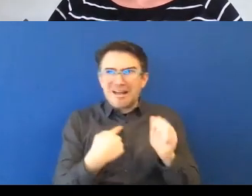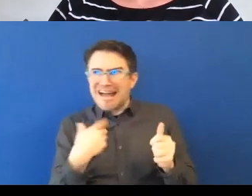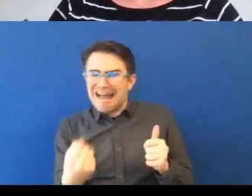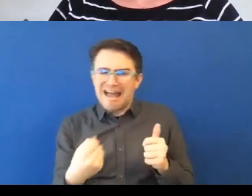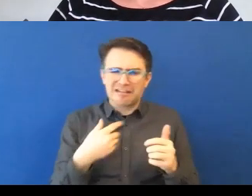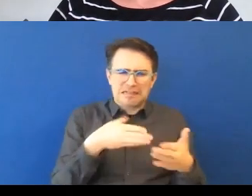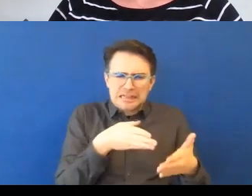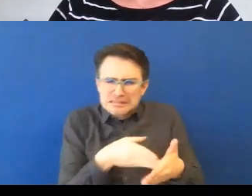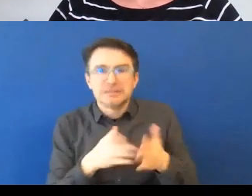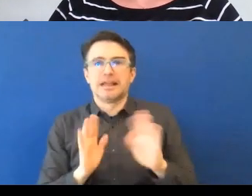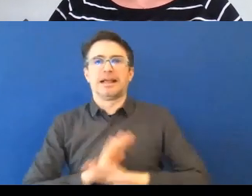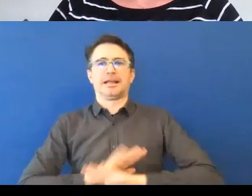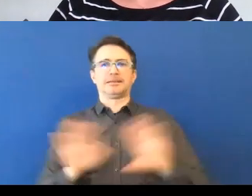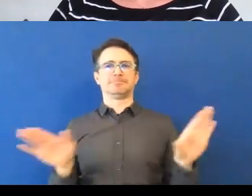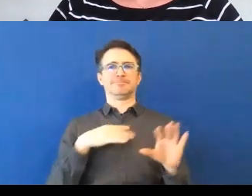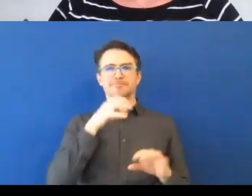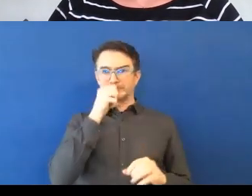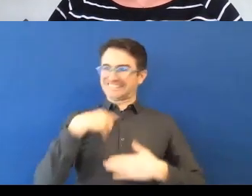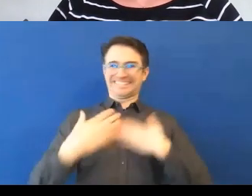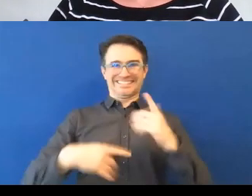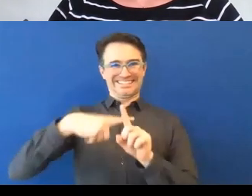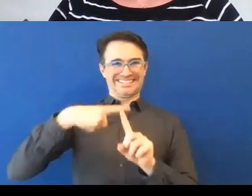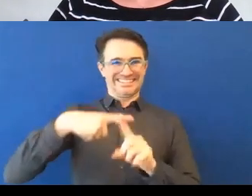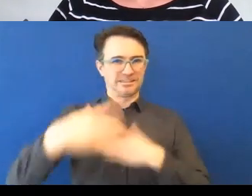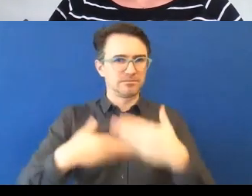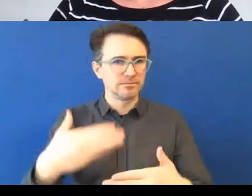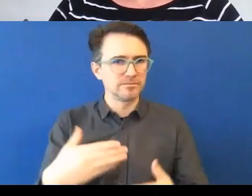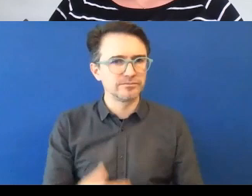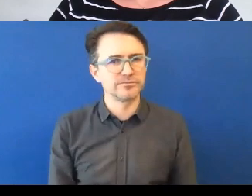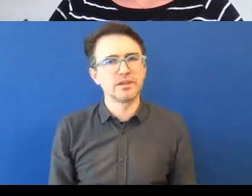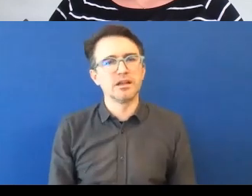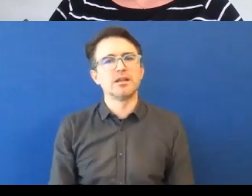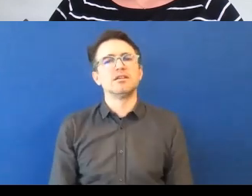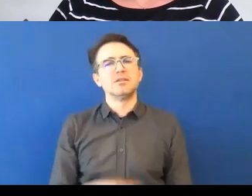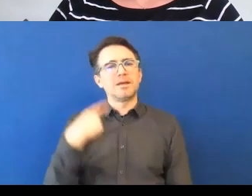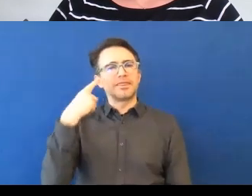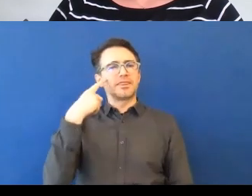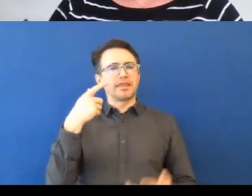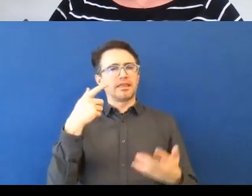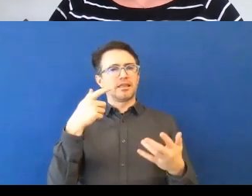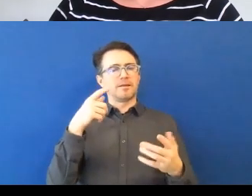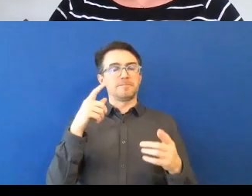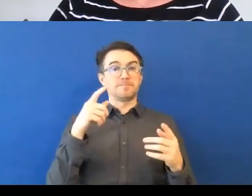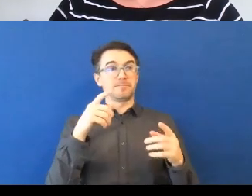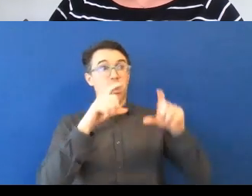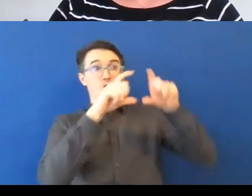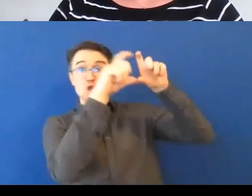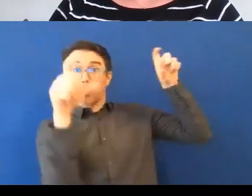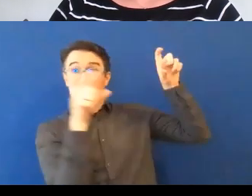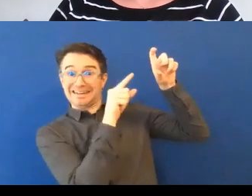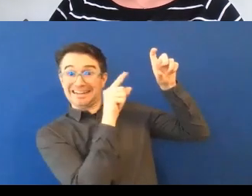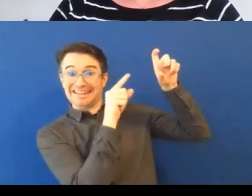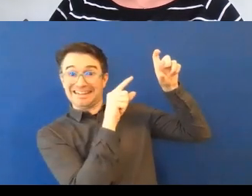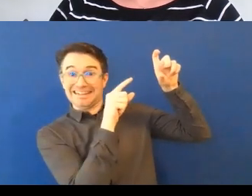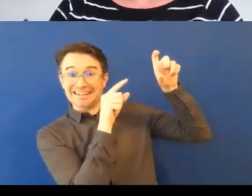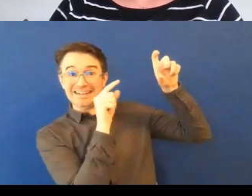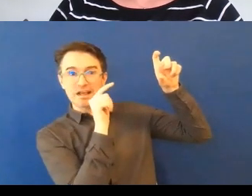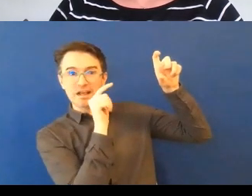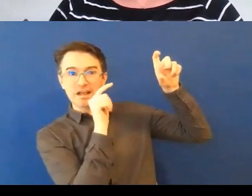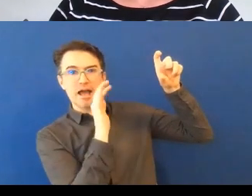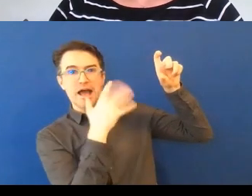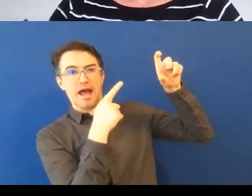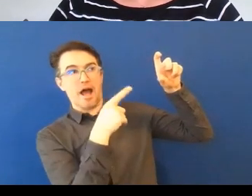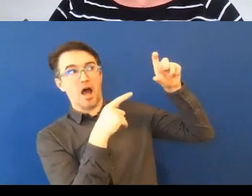view, you know, if you're in middle management, if you've progressed, mentor people, come out, talk about it, be